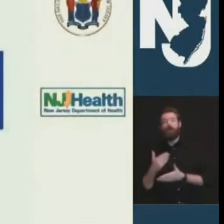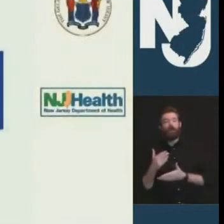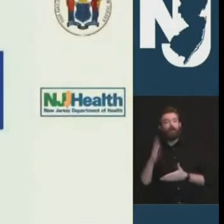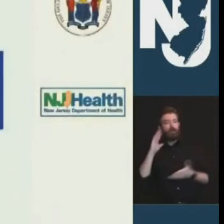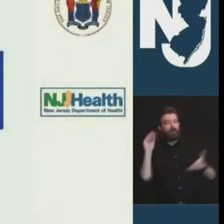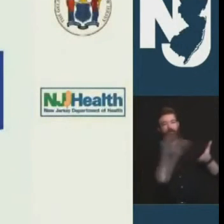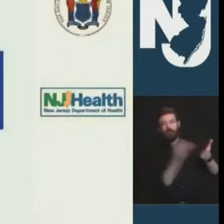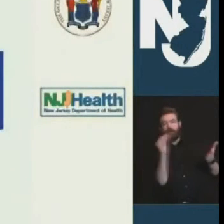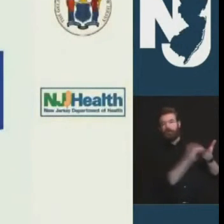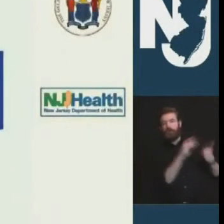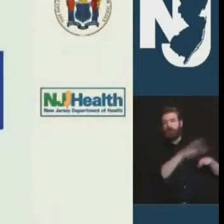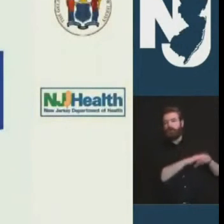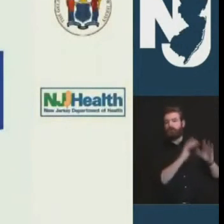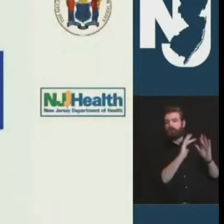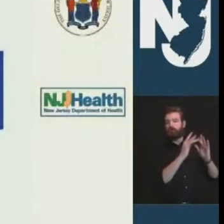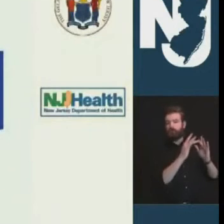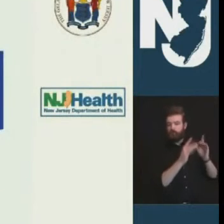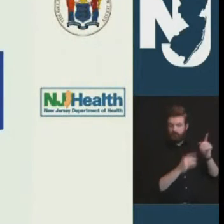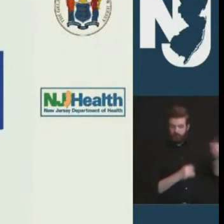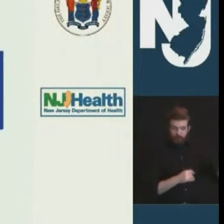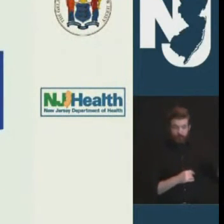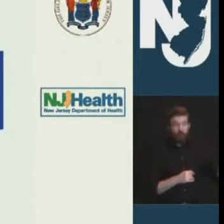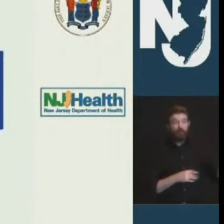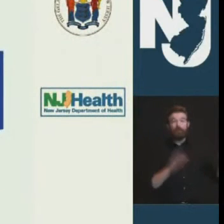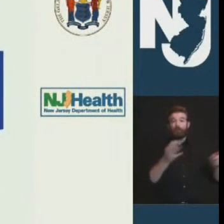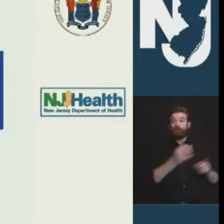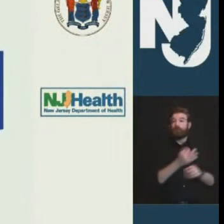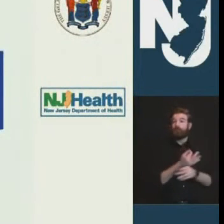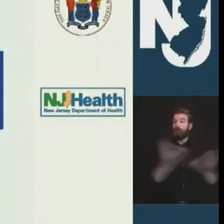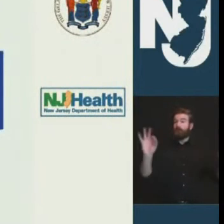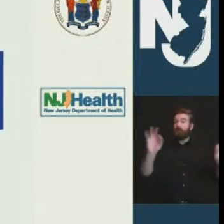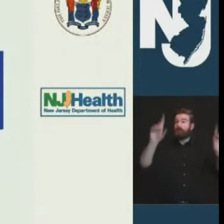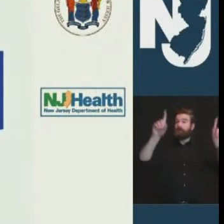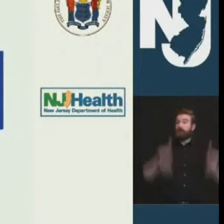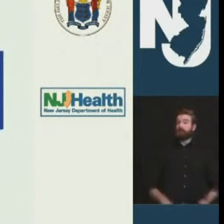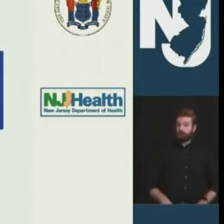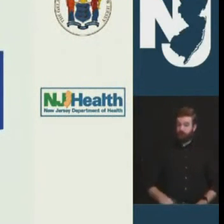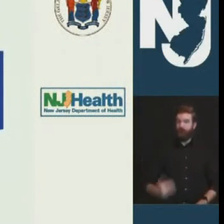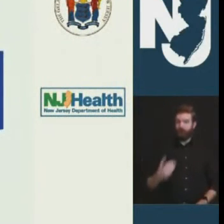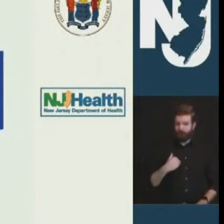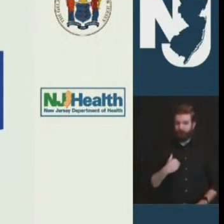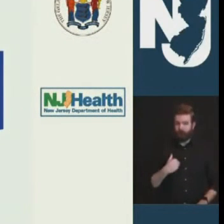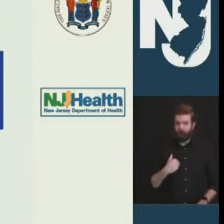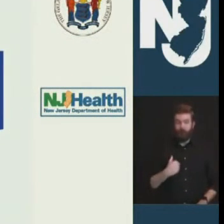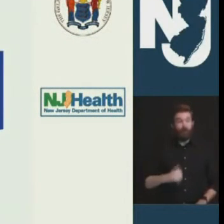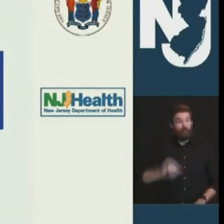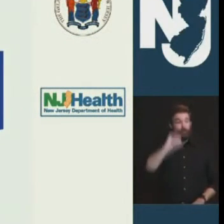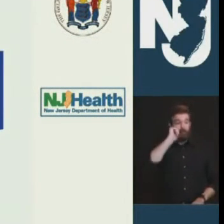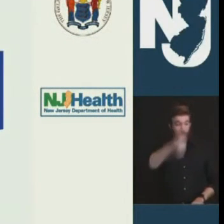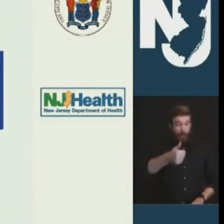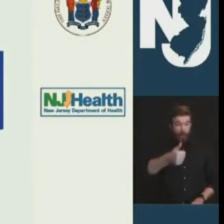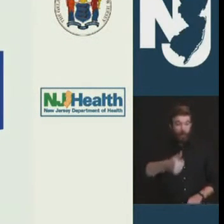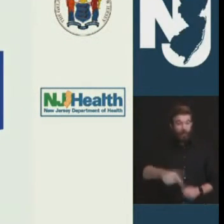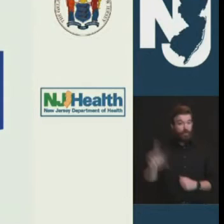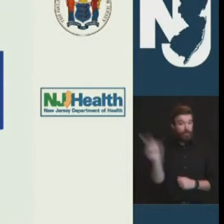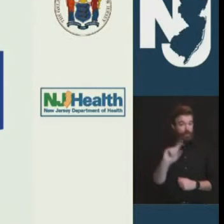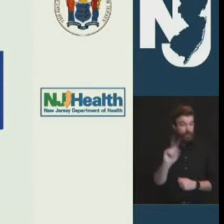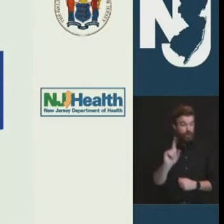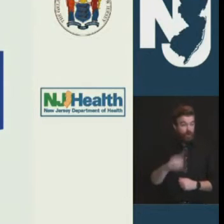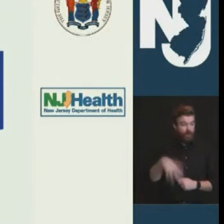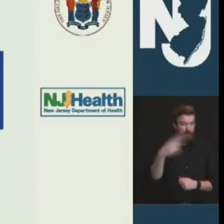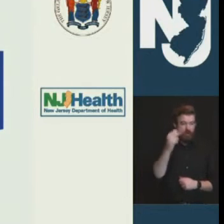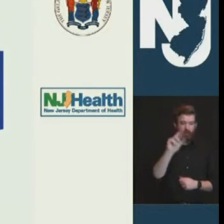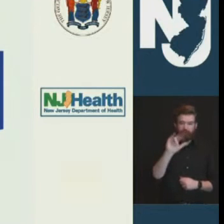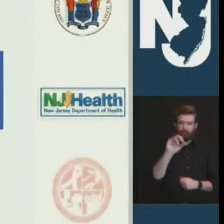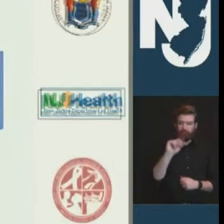first up testing is available in harrison tomorrow from 9 a.m. to 4 p.m. at the harrison community center on warren street